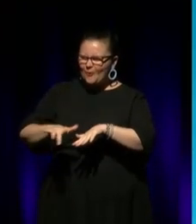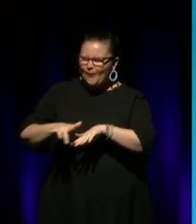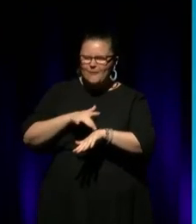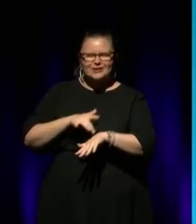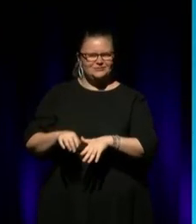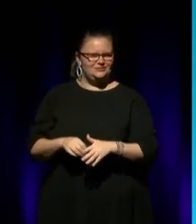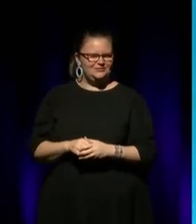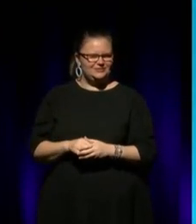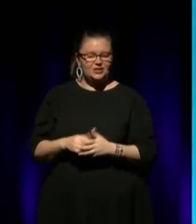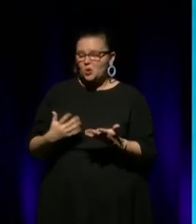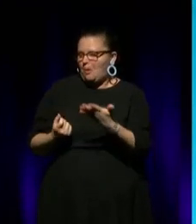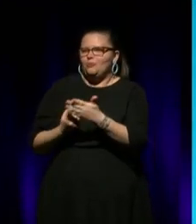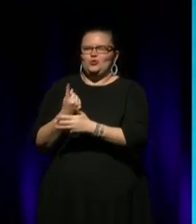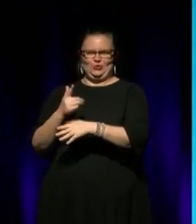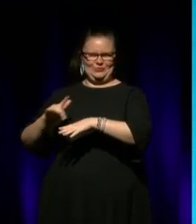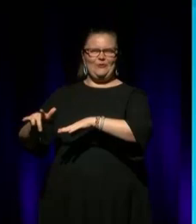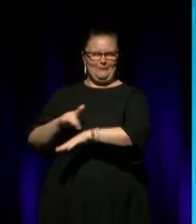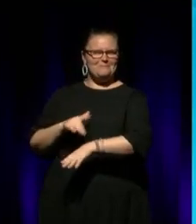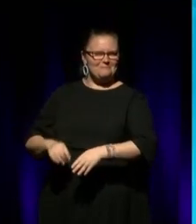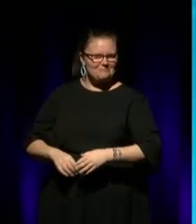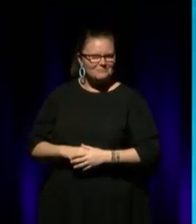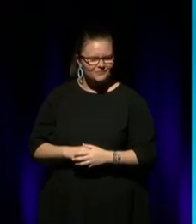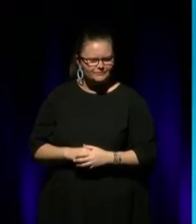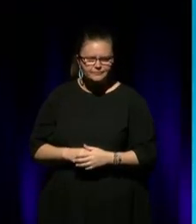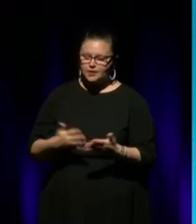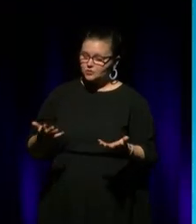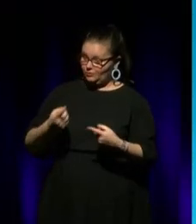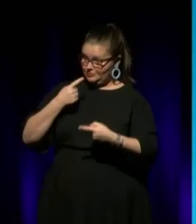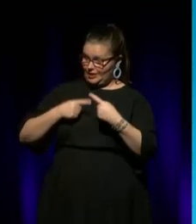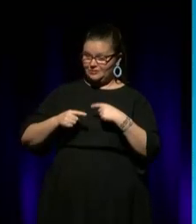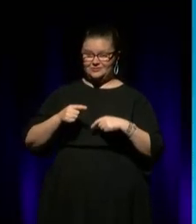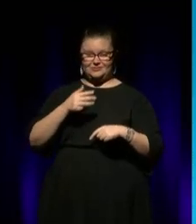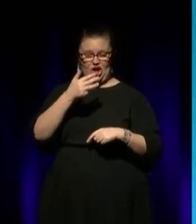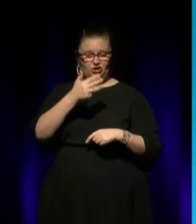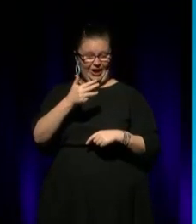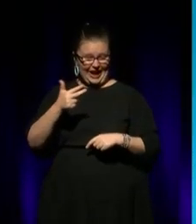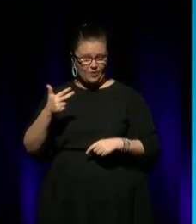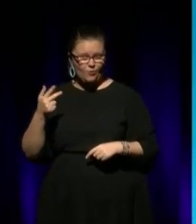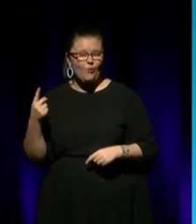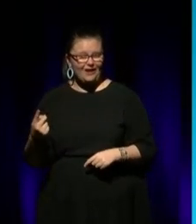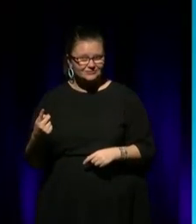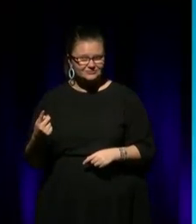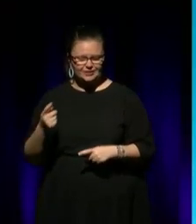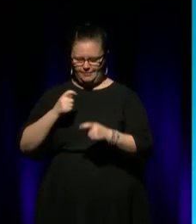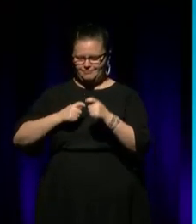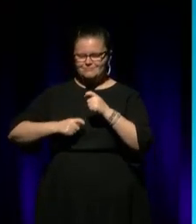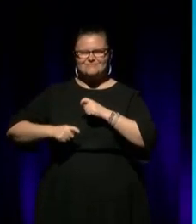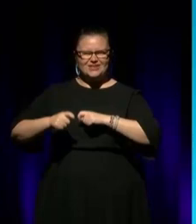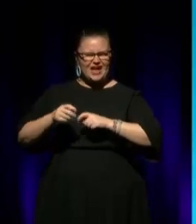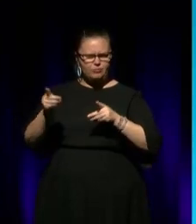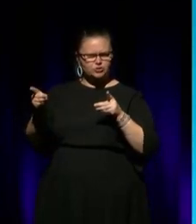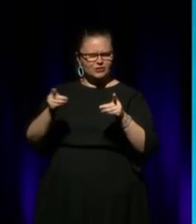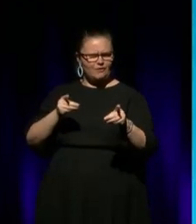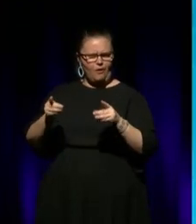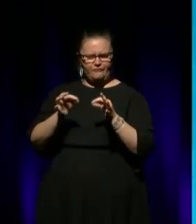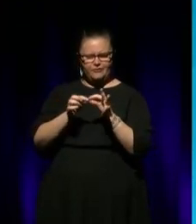the... And opportunities were Opportunity in the page family. So, tell us then, in 91, you become Artistic Director of Bangor Dance Theatre. How did that come